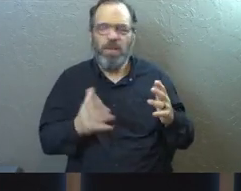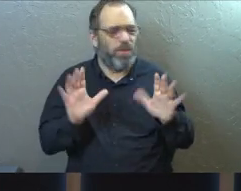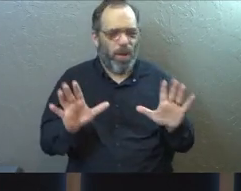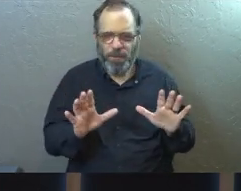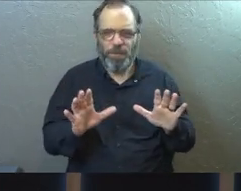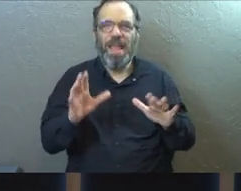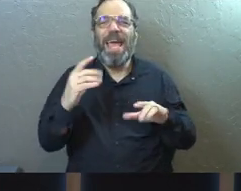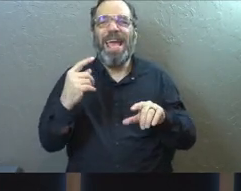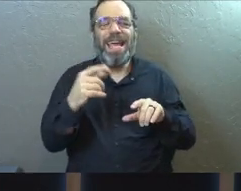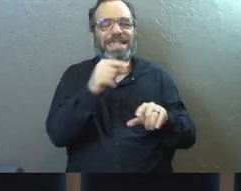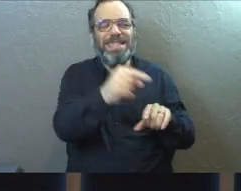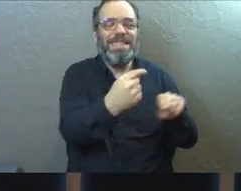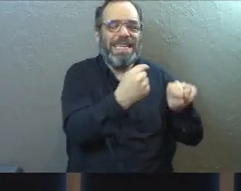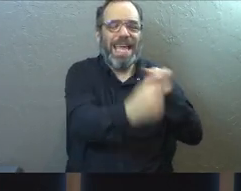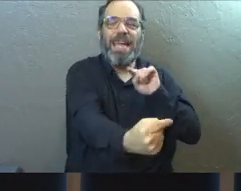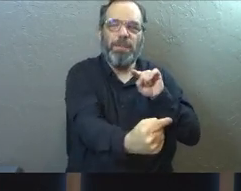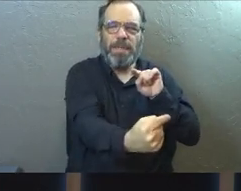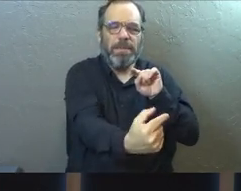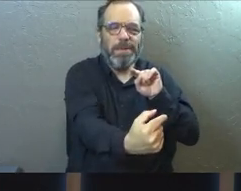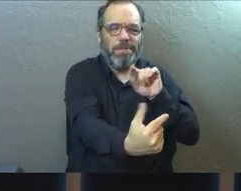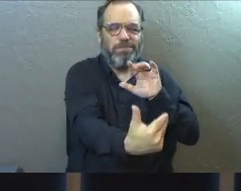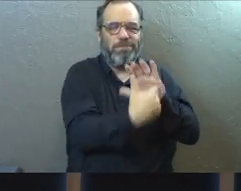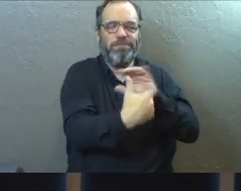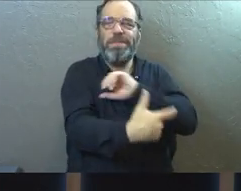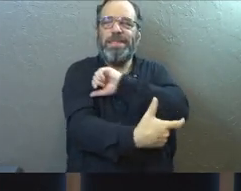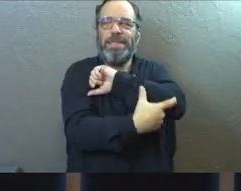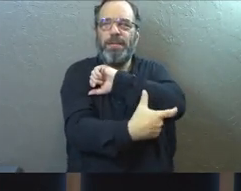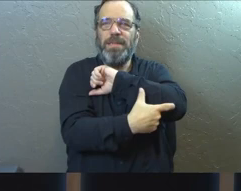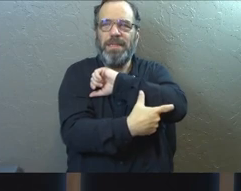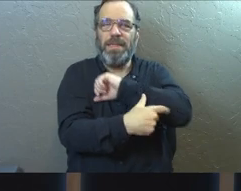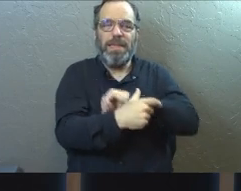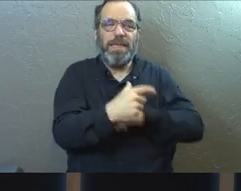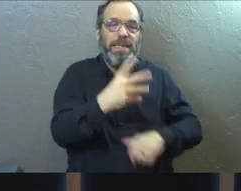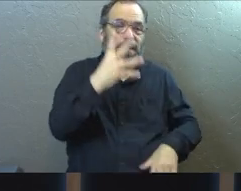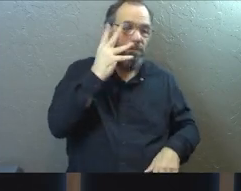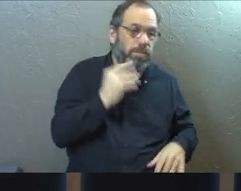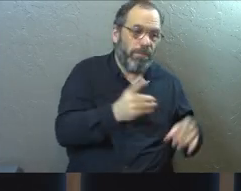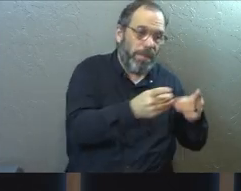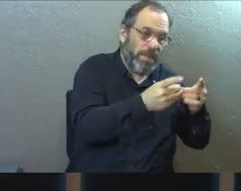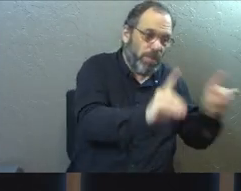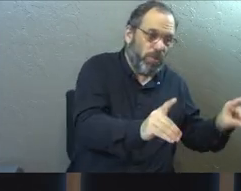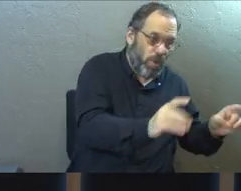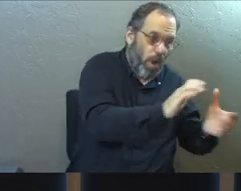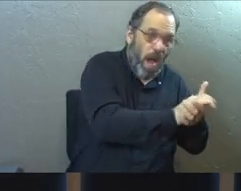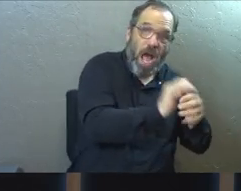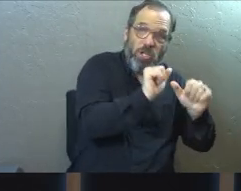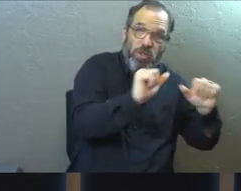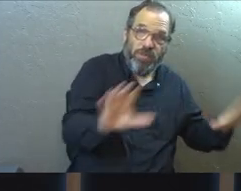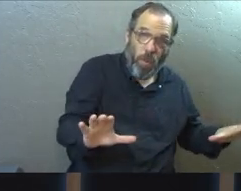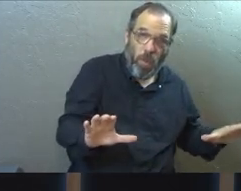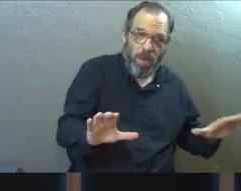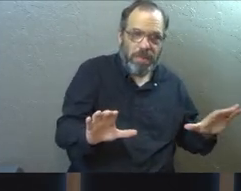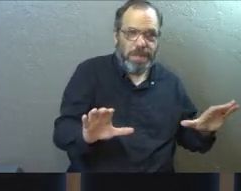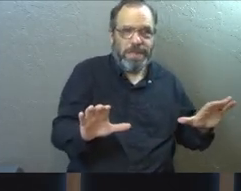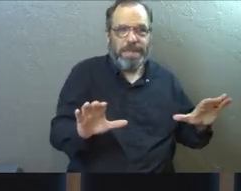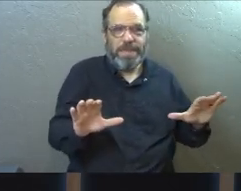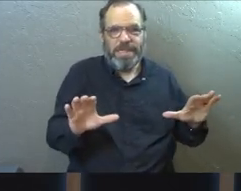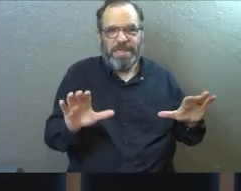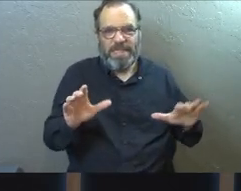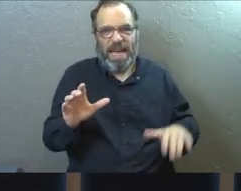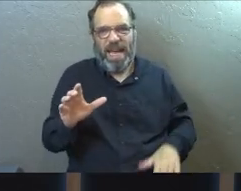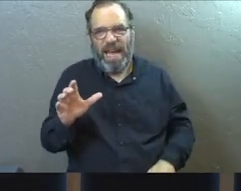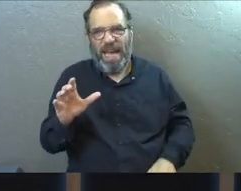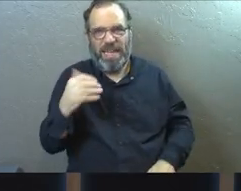it is from the enemy that we would, if we're not in this season of life, if we've been through a divorce or we're going through a divorce, that we pile some